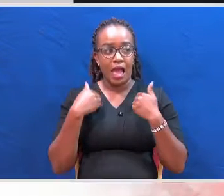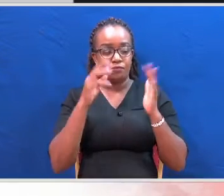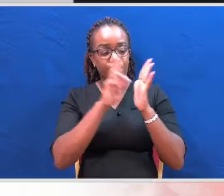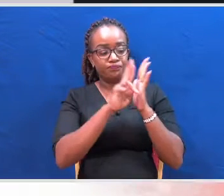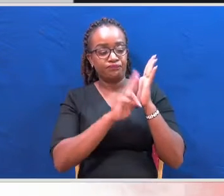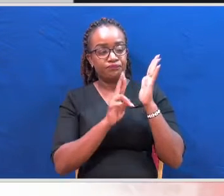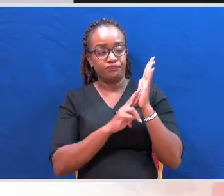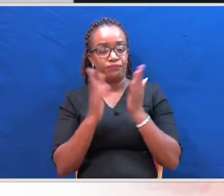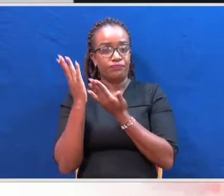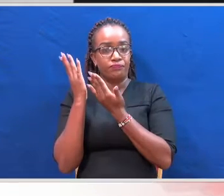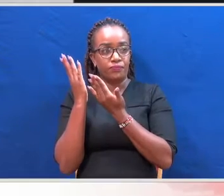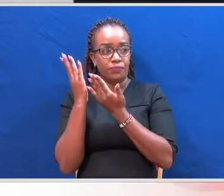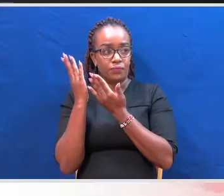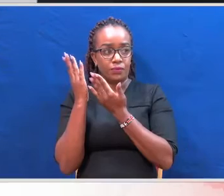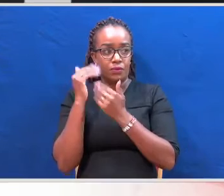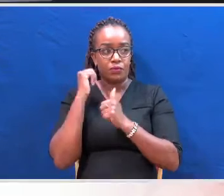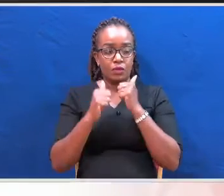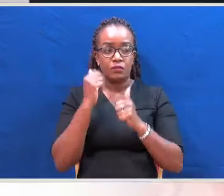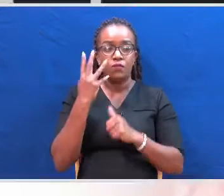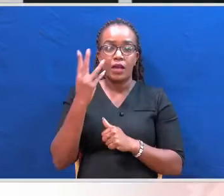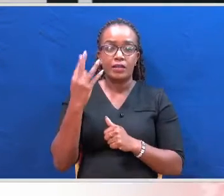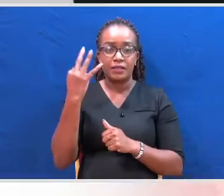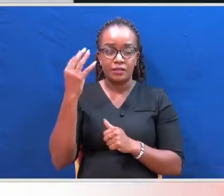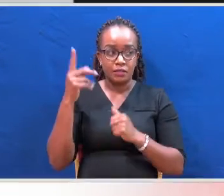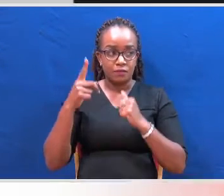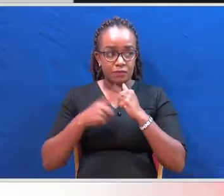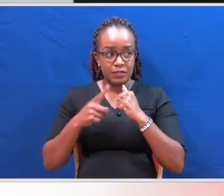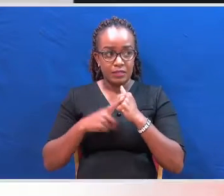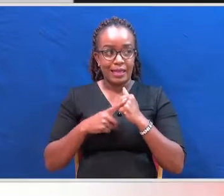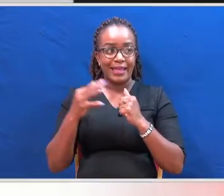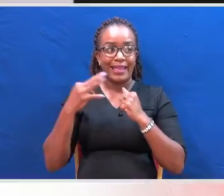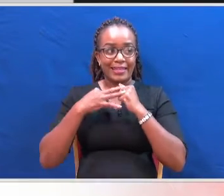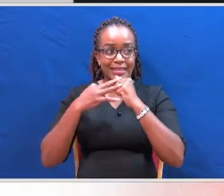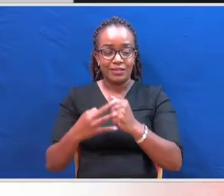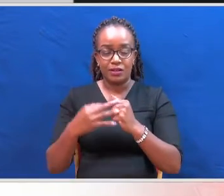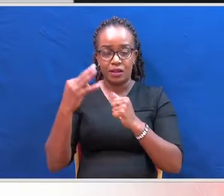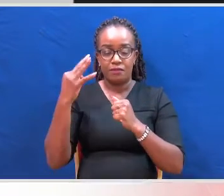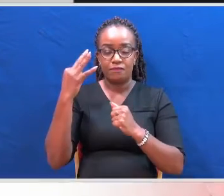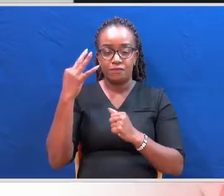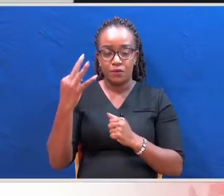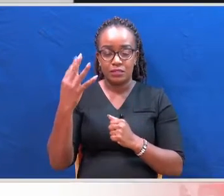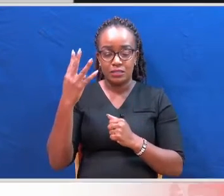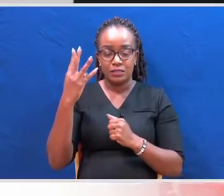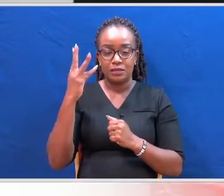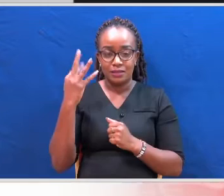483,864 cases, followed by the High Court with 89